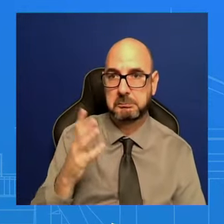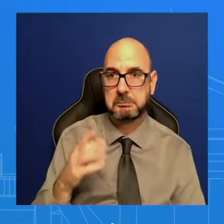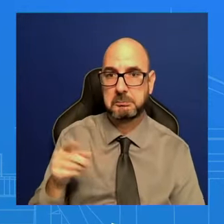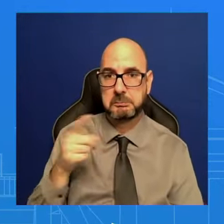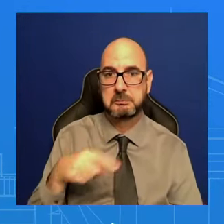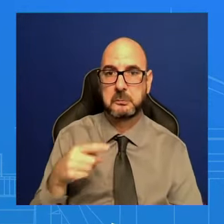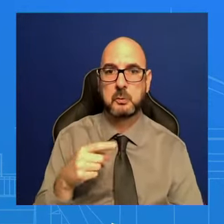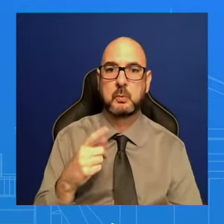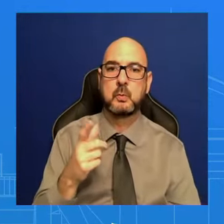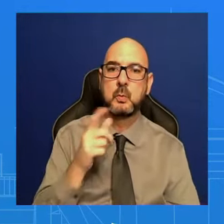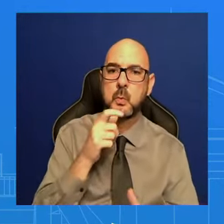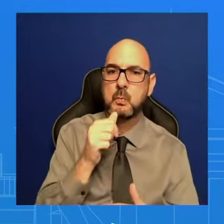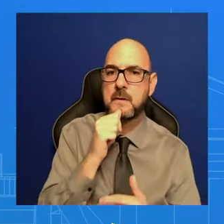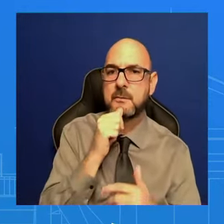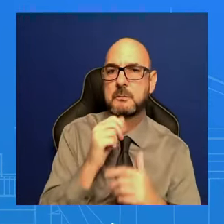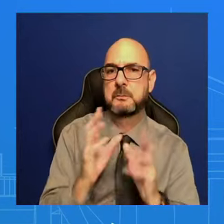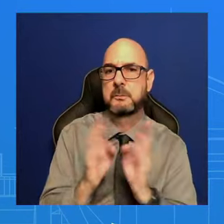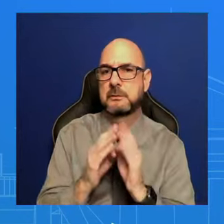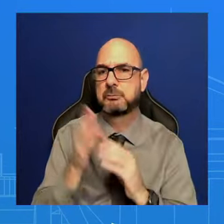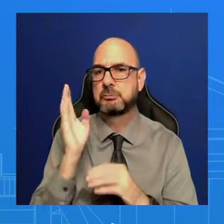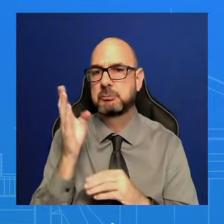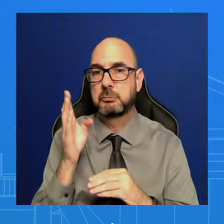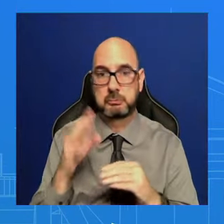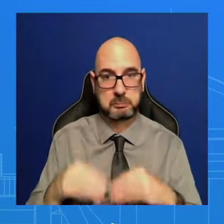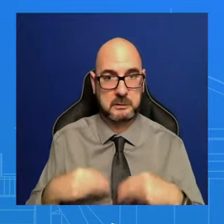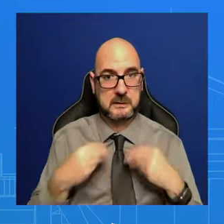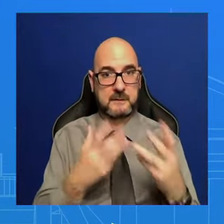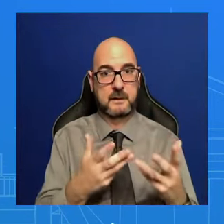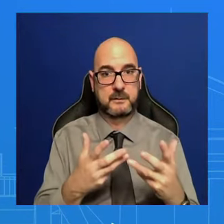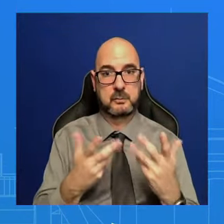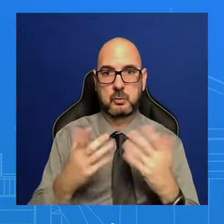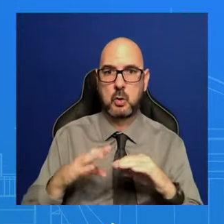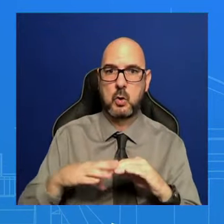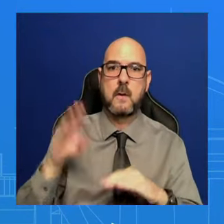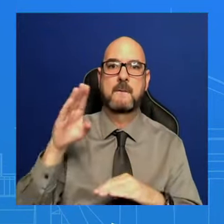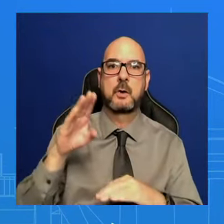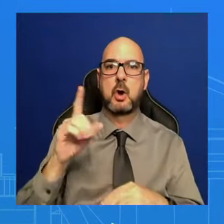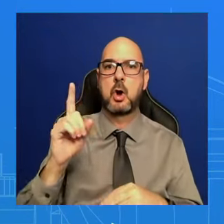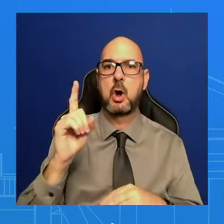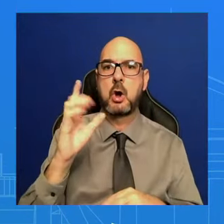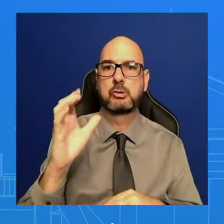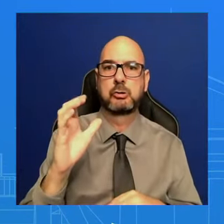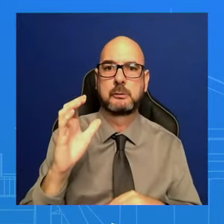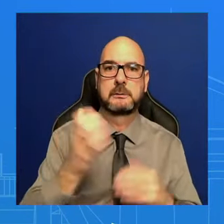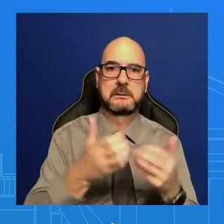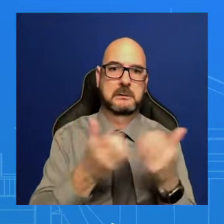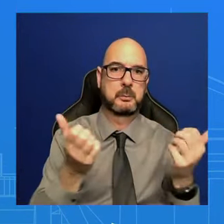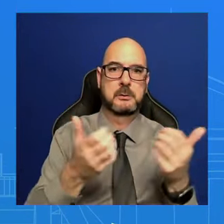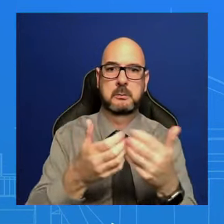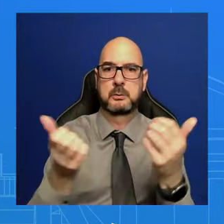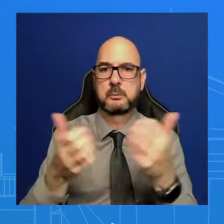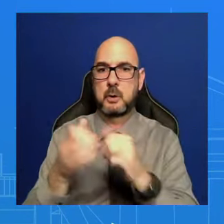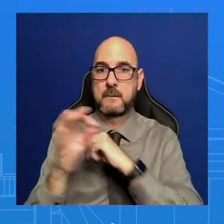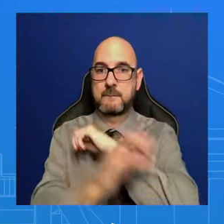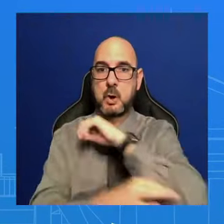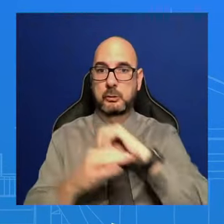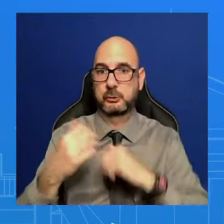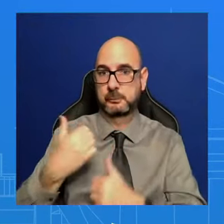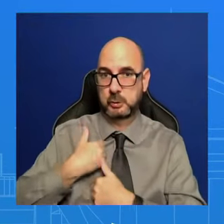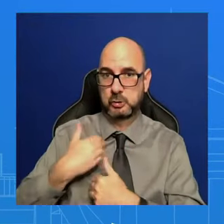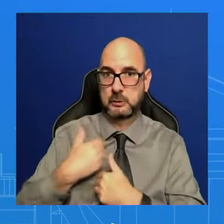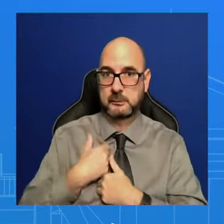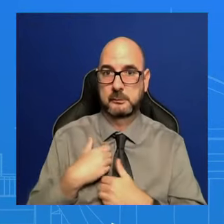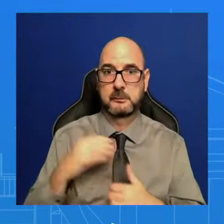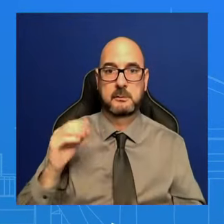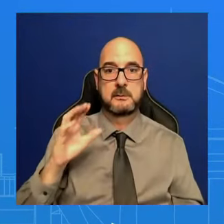delivered more than 100 separate foreign military sales to Israel since the Gaza war began on October 7th. I'm